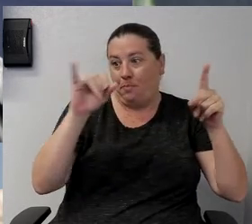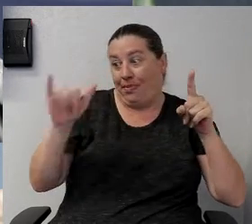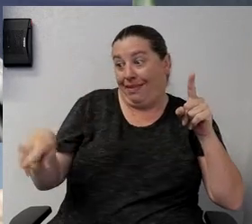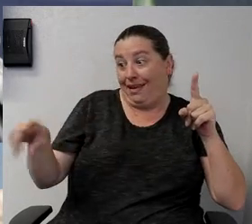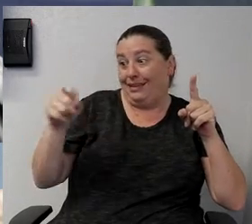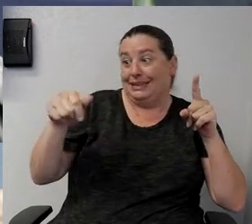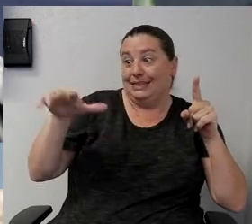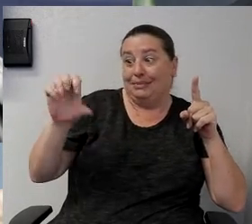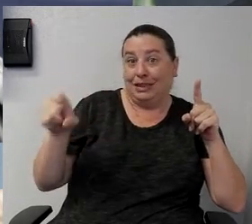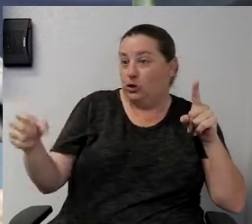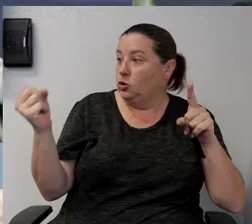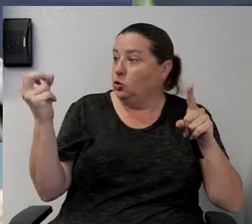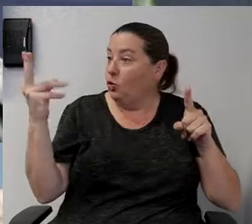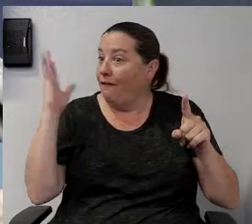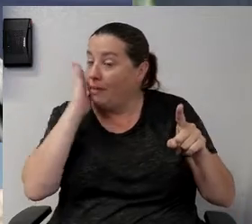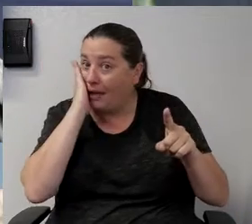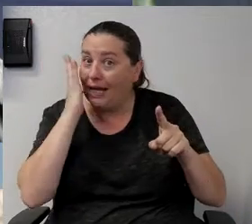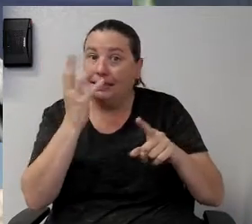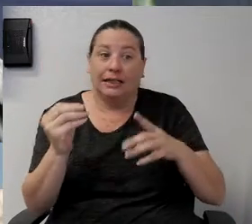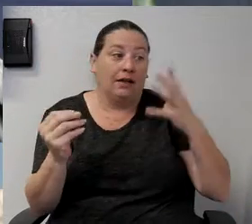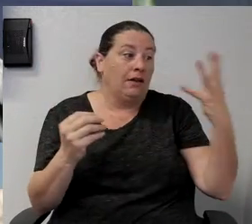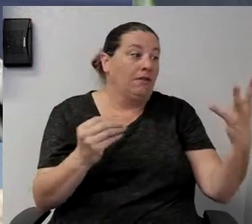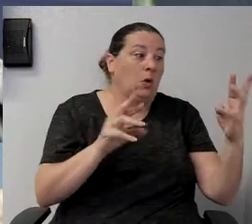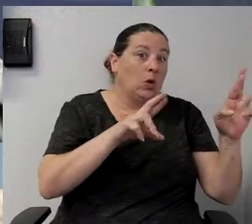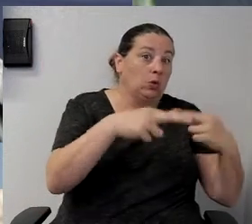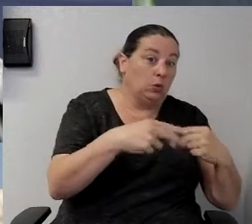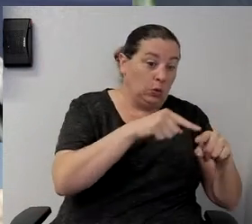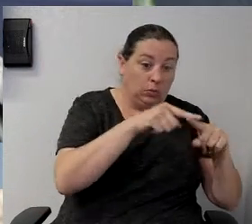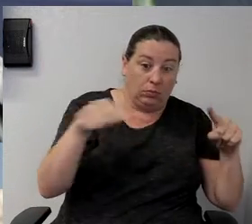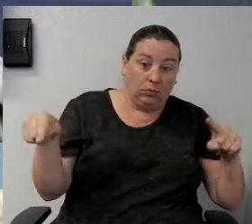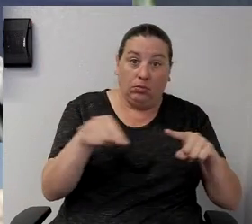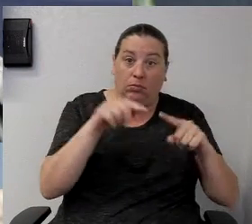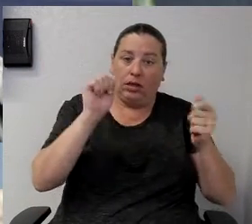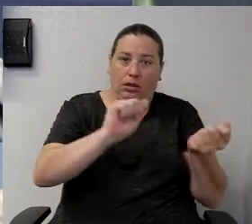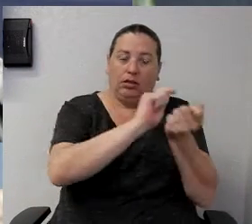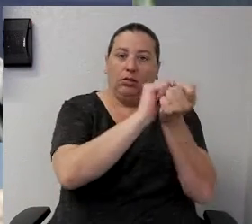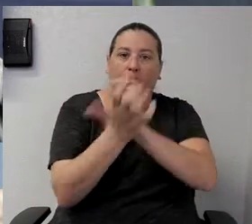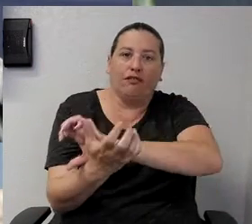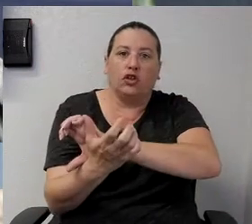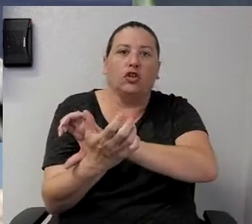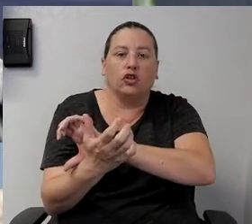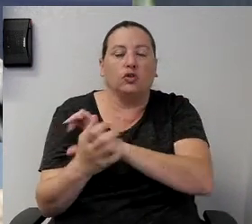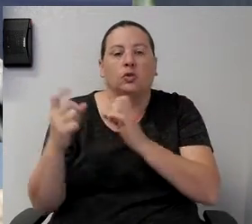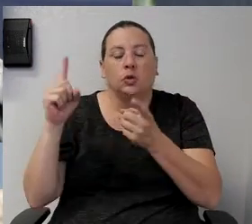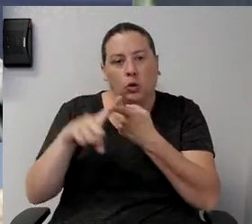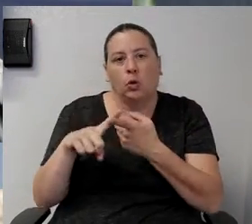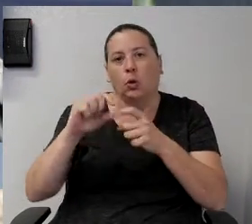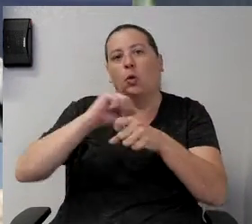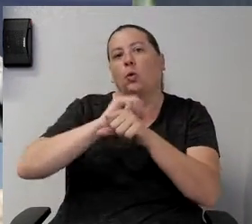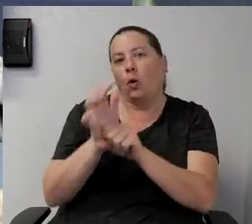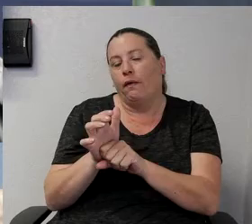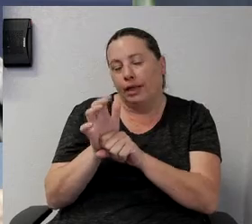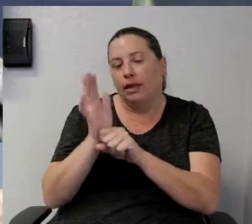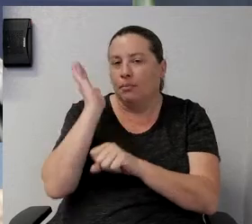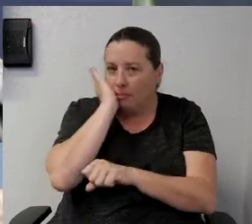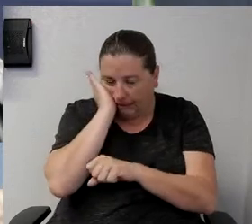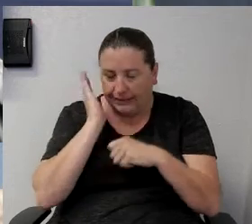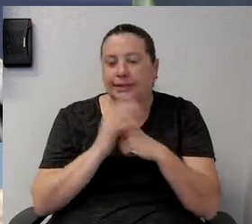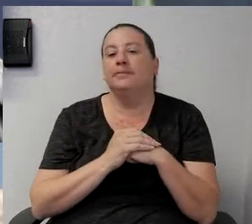12 bed peds unit and that former NICU space that could be immediately converted to